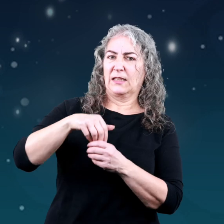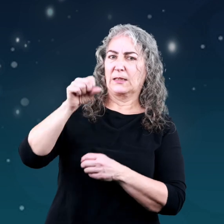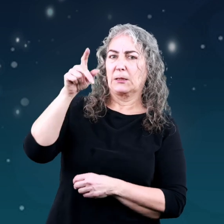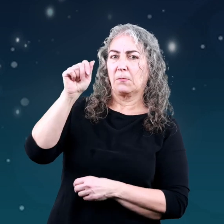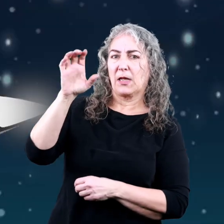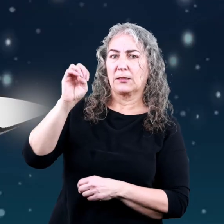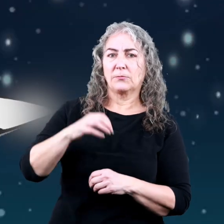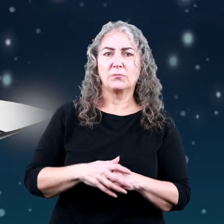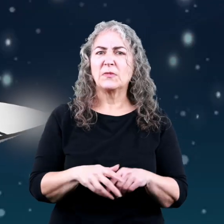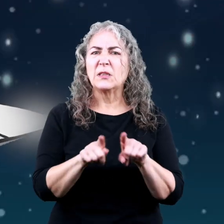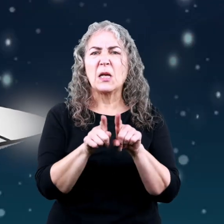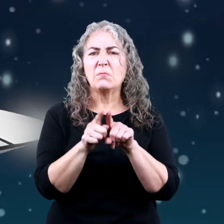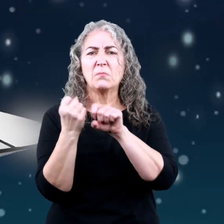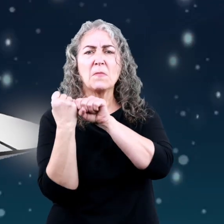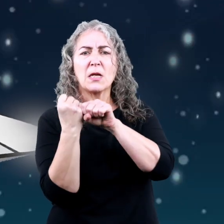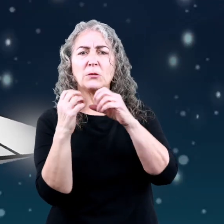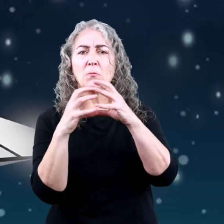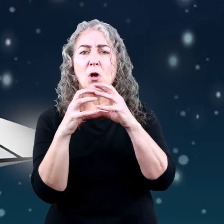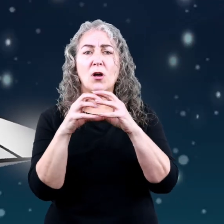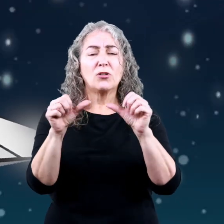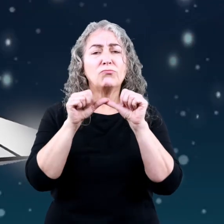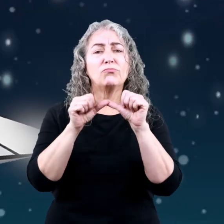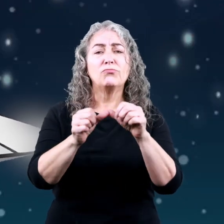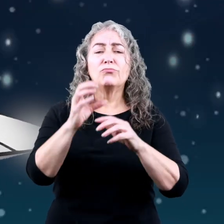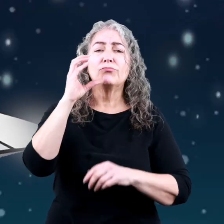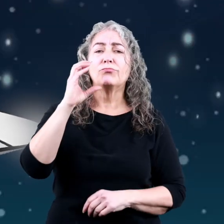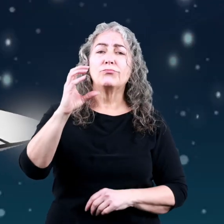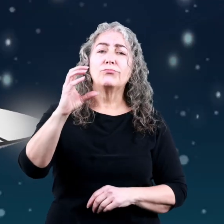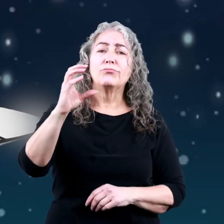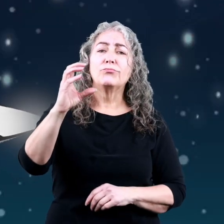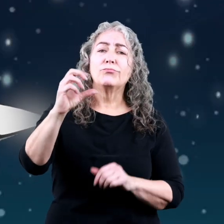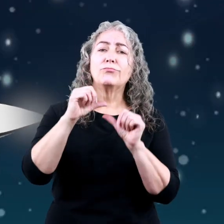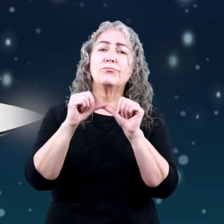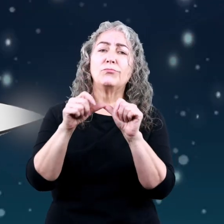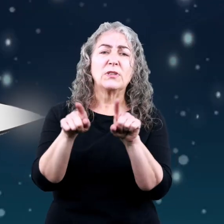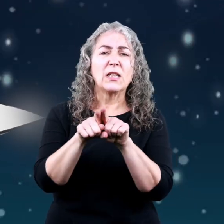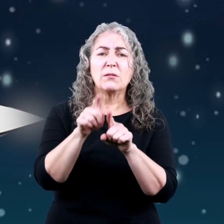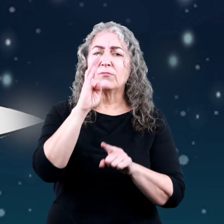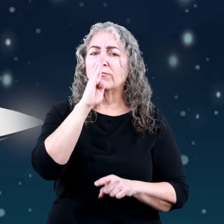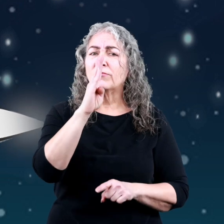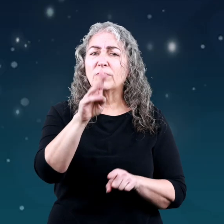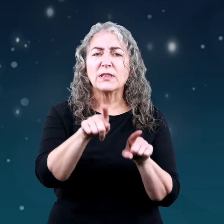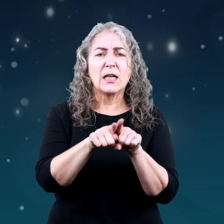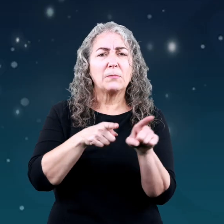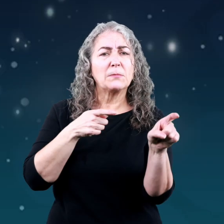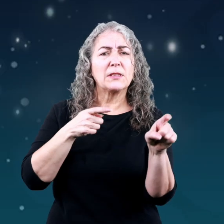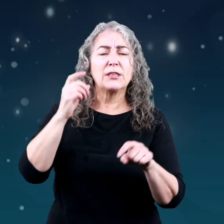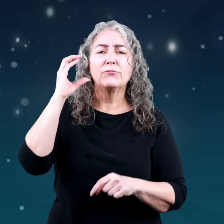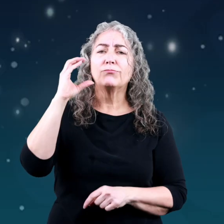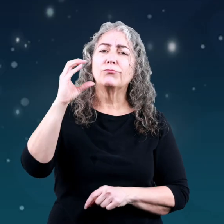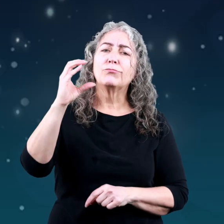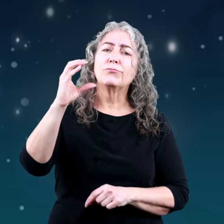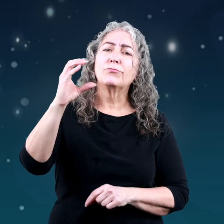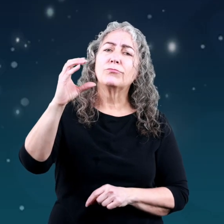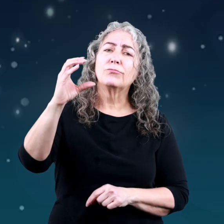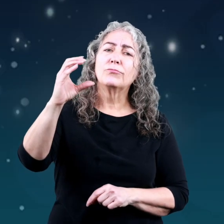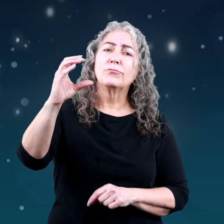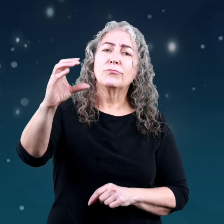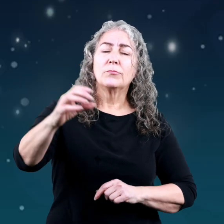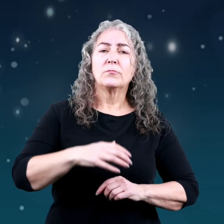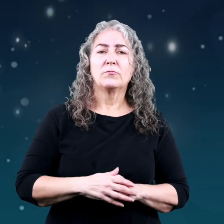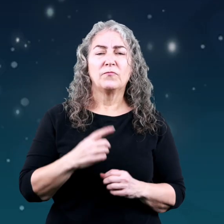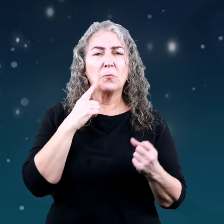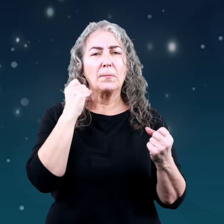space. That same baseball would keep moving in the same direction and at the same